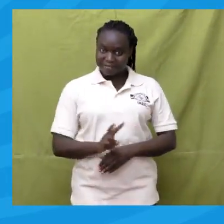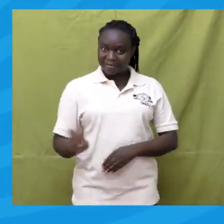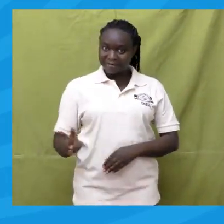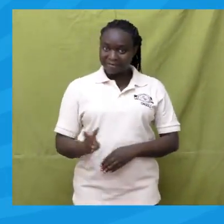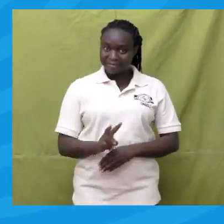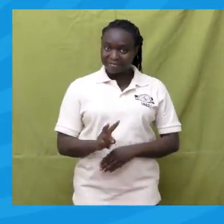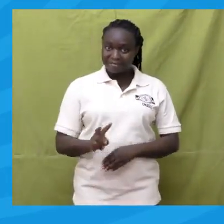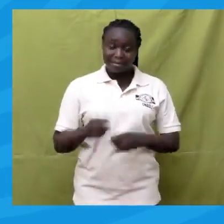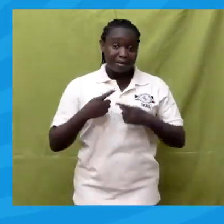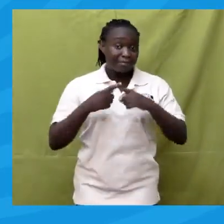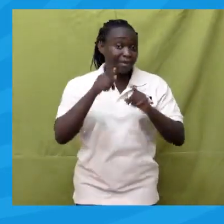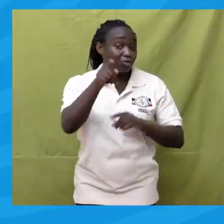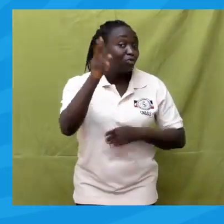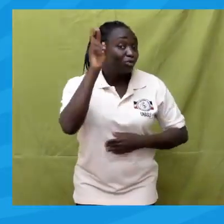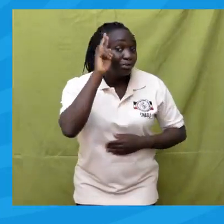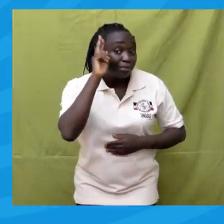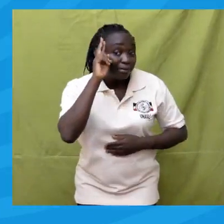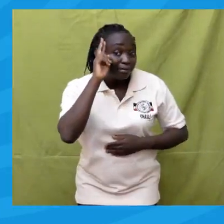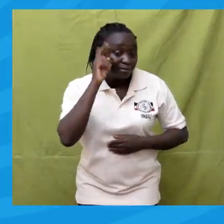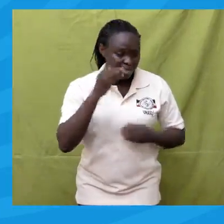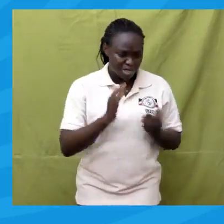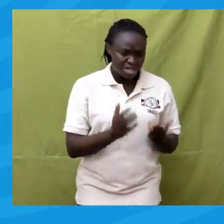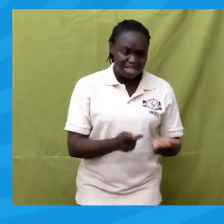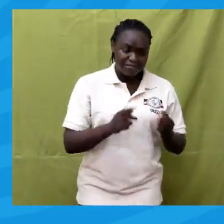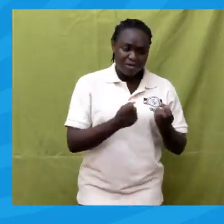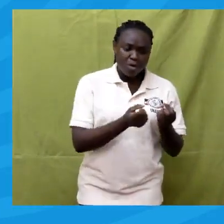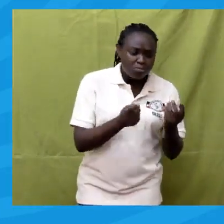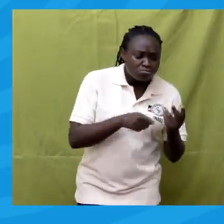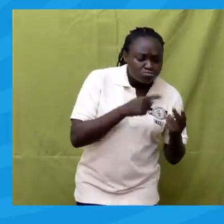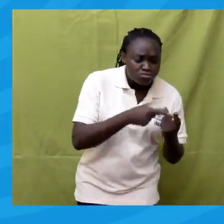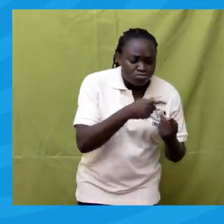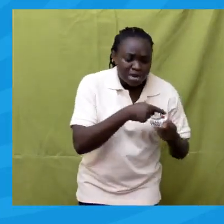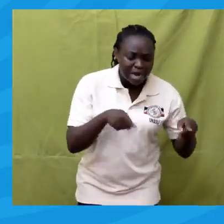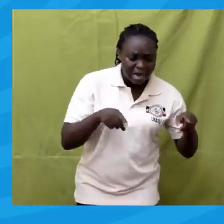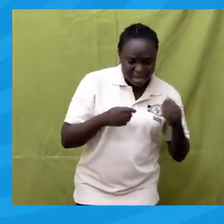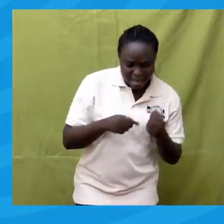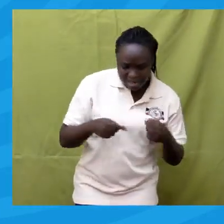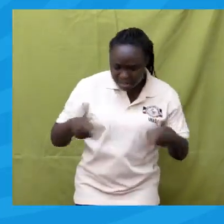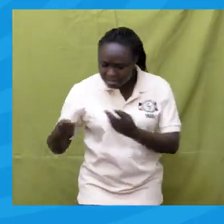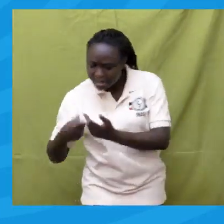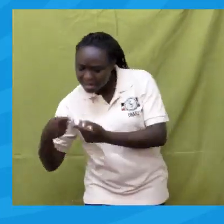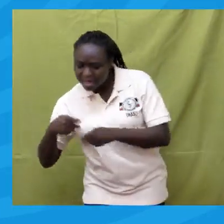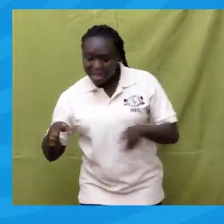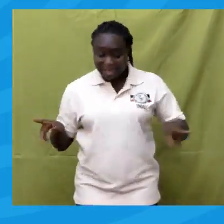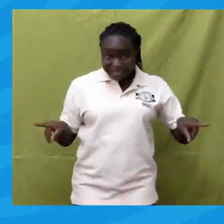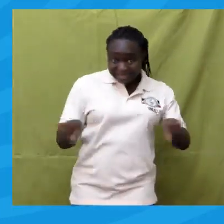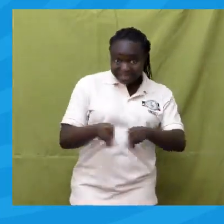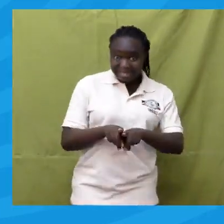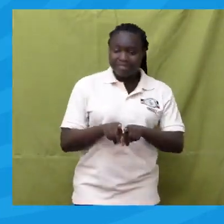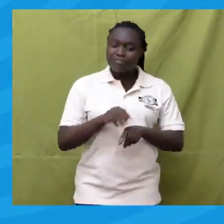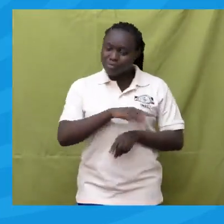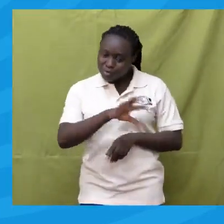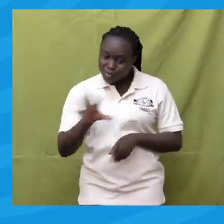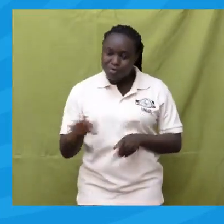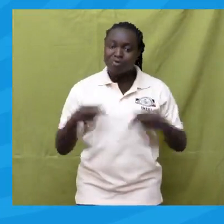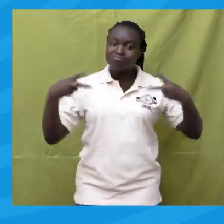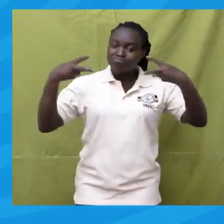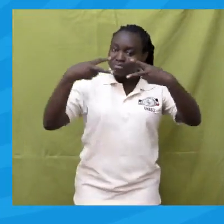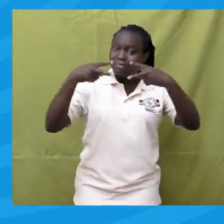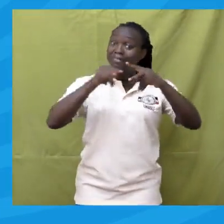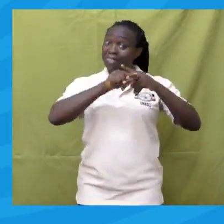sets which have the same number of members are called equivalent sets.